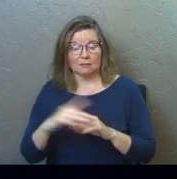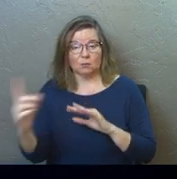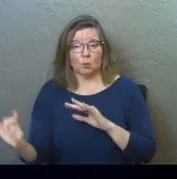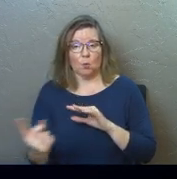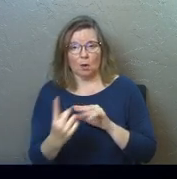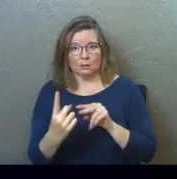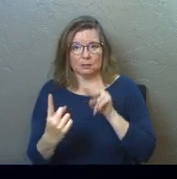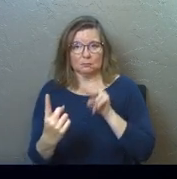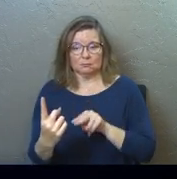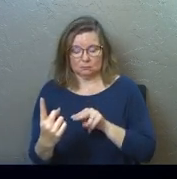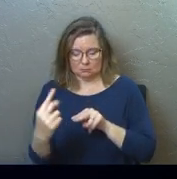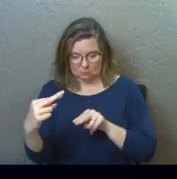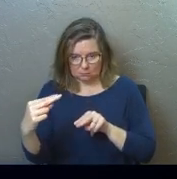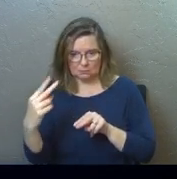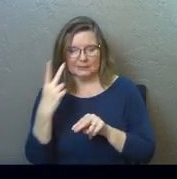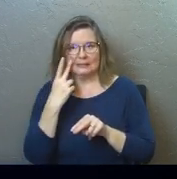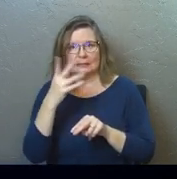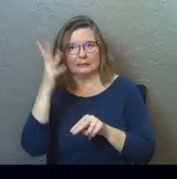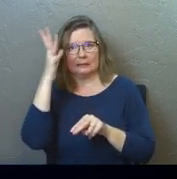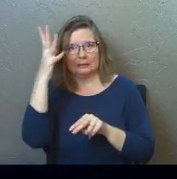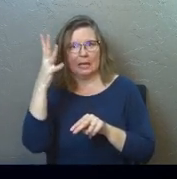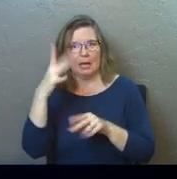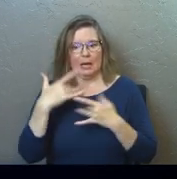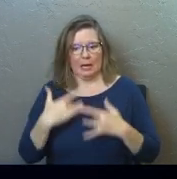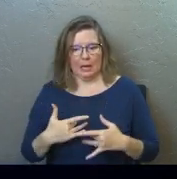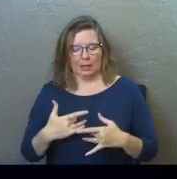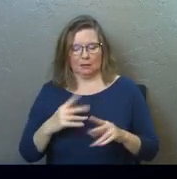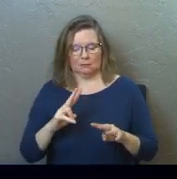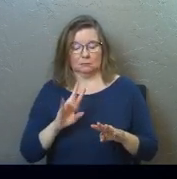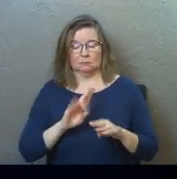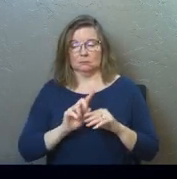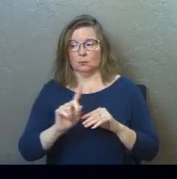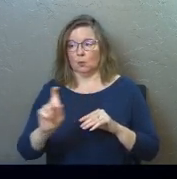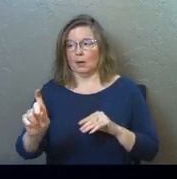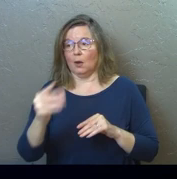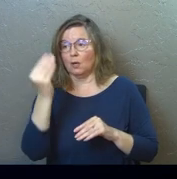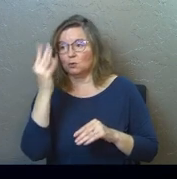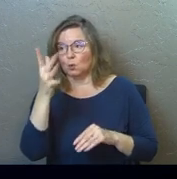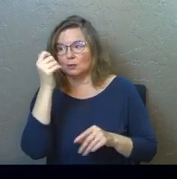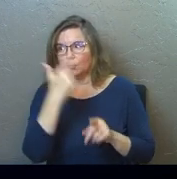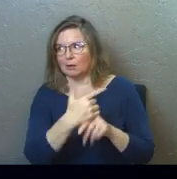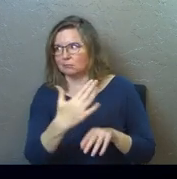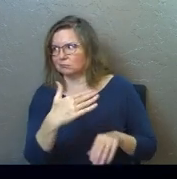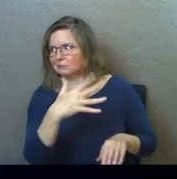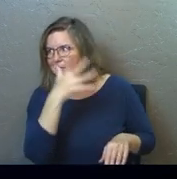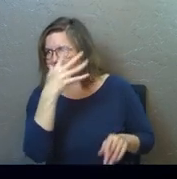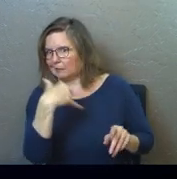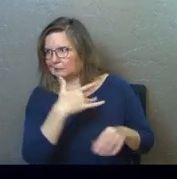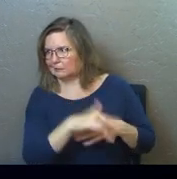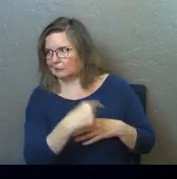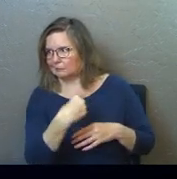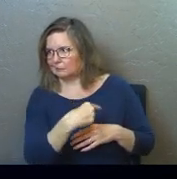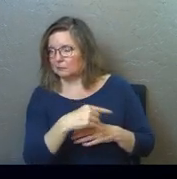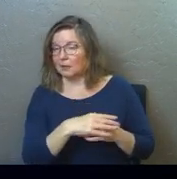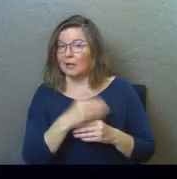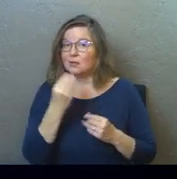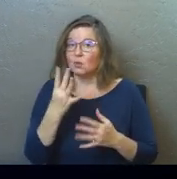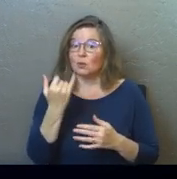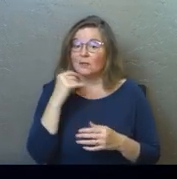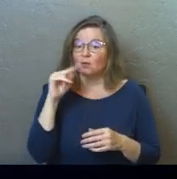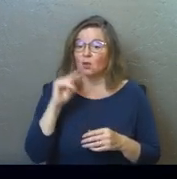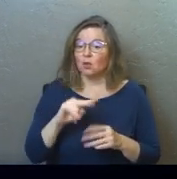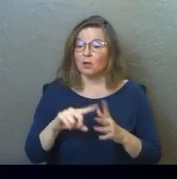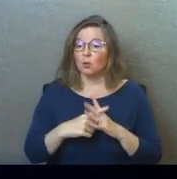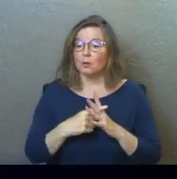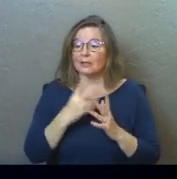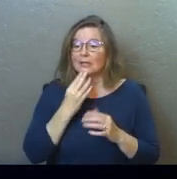walks in, sees dad naked, and went outside and told his brothers. And that told his brothers, if you look